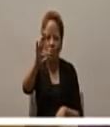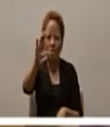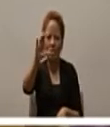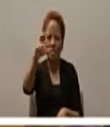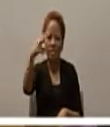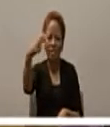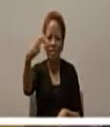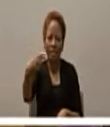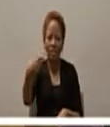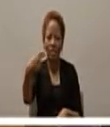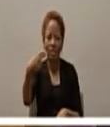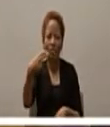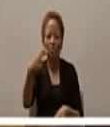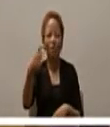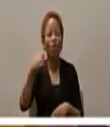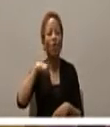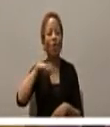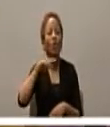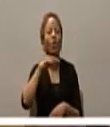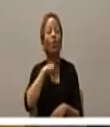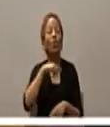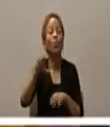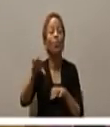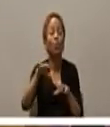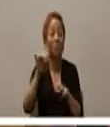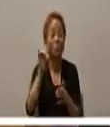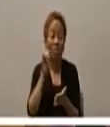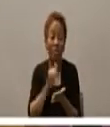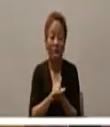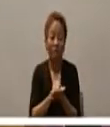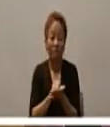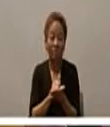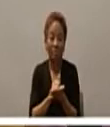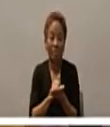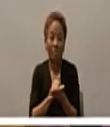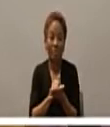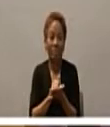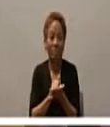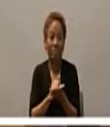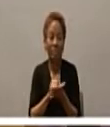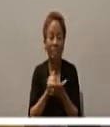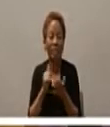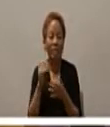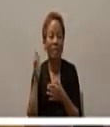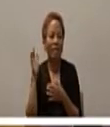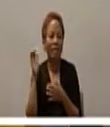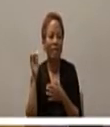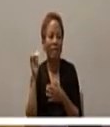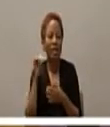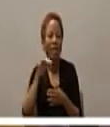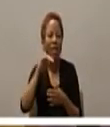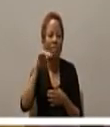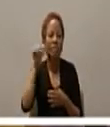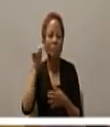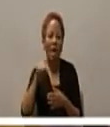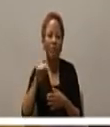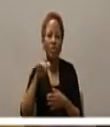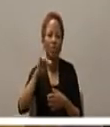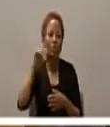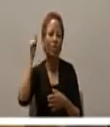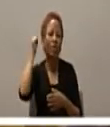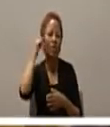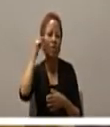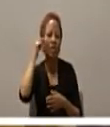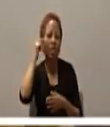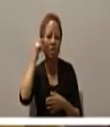that's what we do certainly that was the whole Jewish mentality get up on